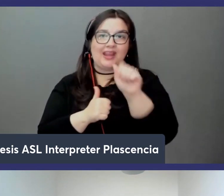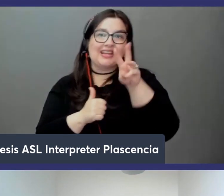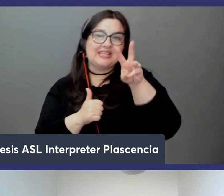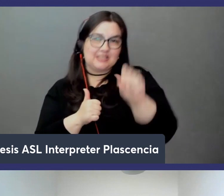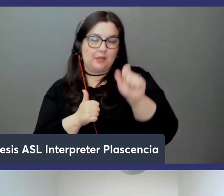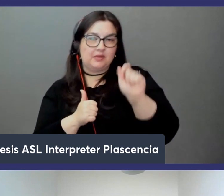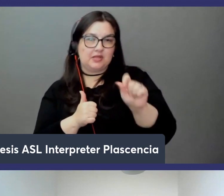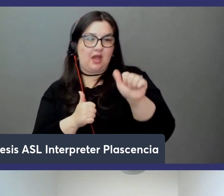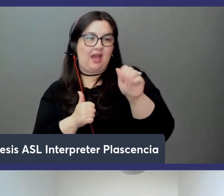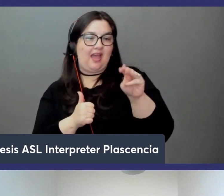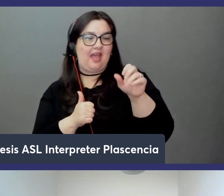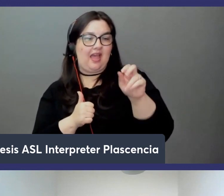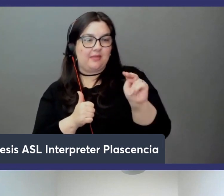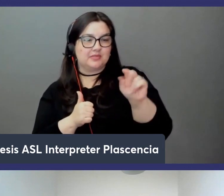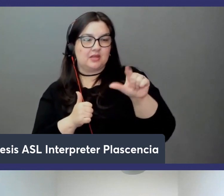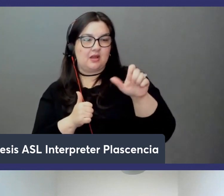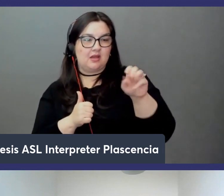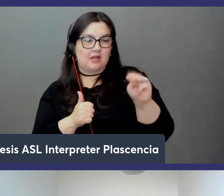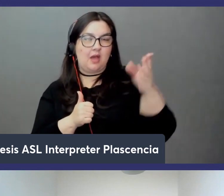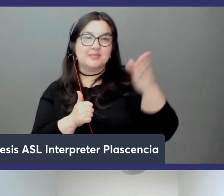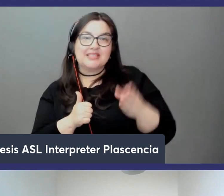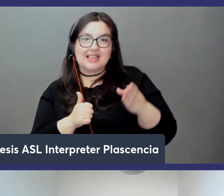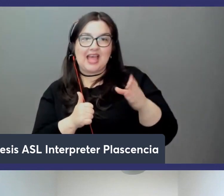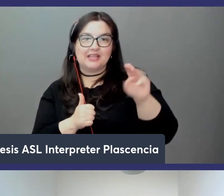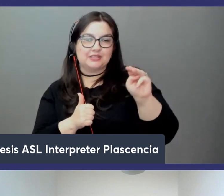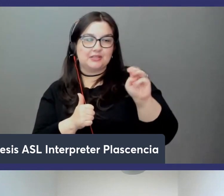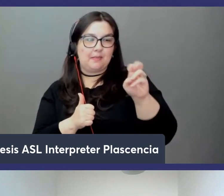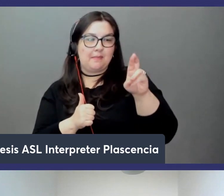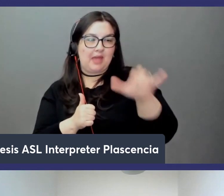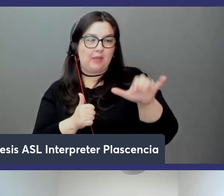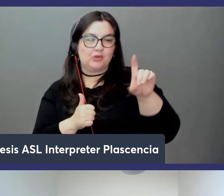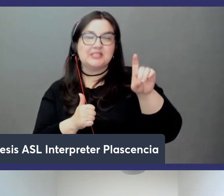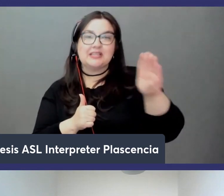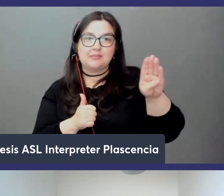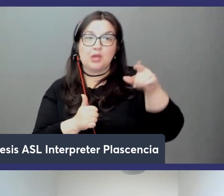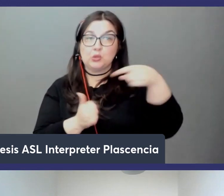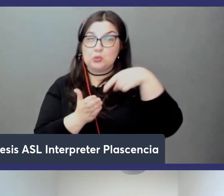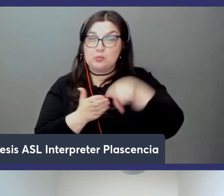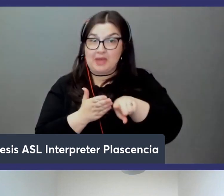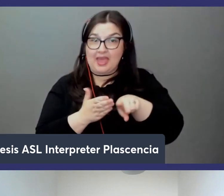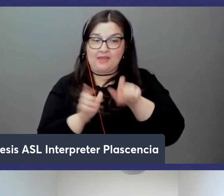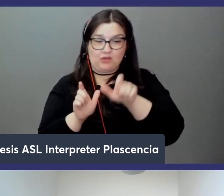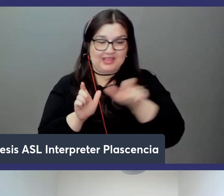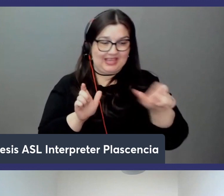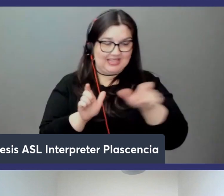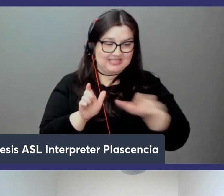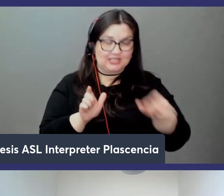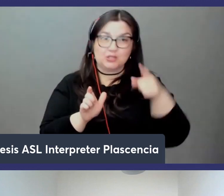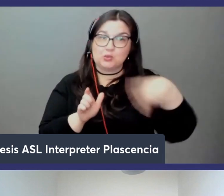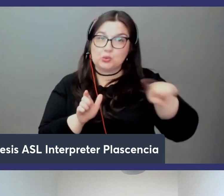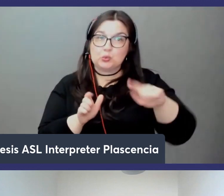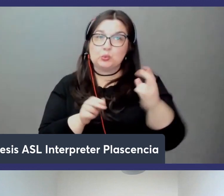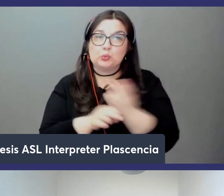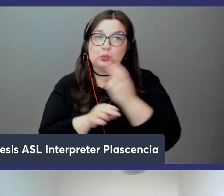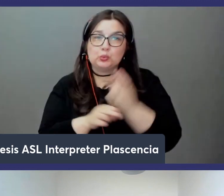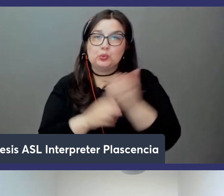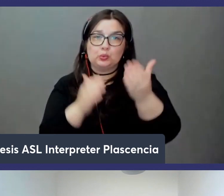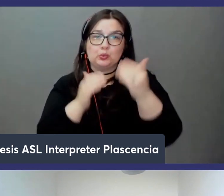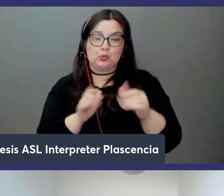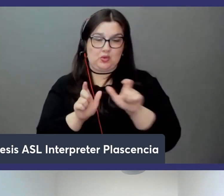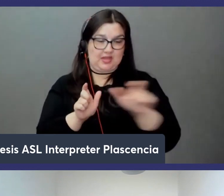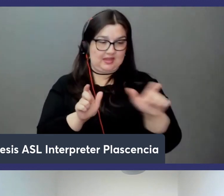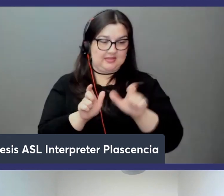.amazon.com slash memory db uh so you essentially pay for the instances that you use um the instance prices